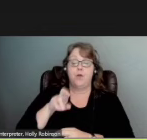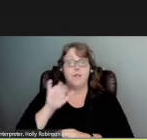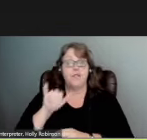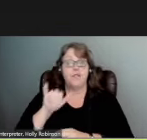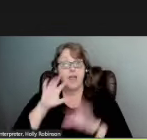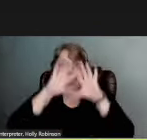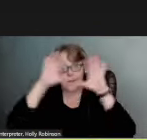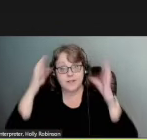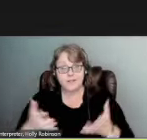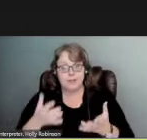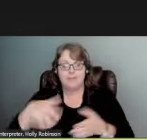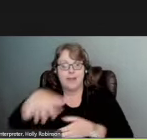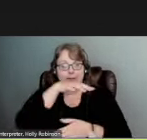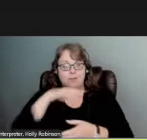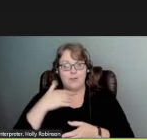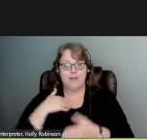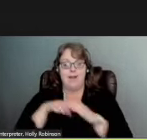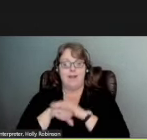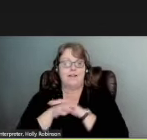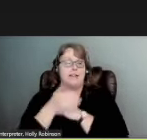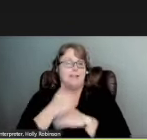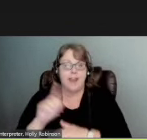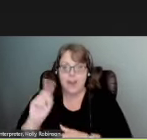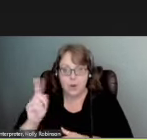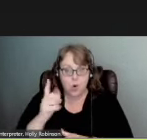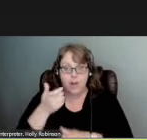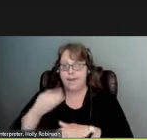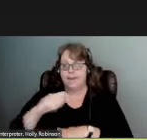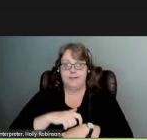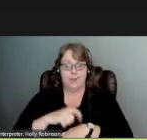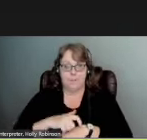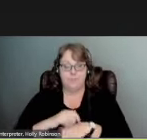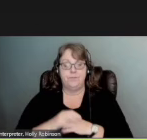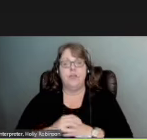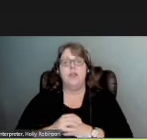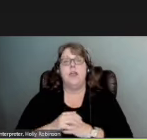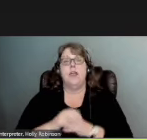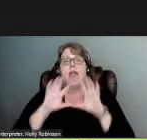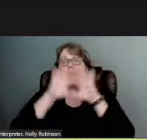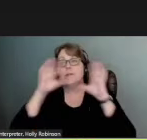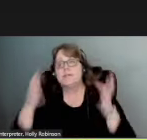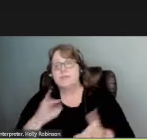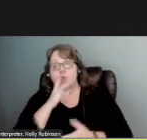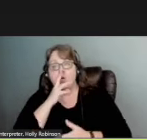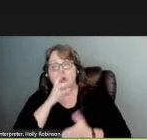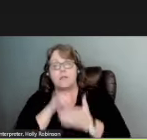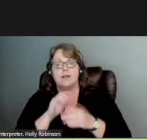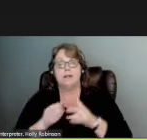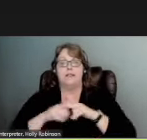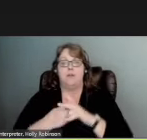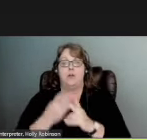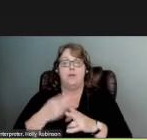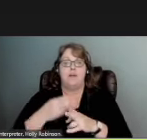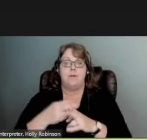it's universally present. We can access it anywhere and at any time. An atmospheric water capture was inspired by the name of